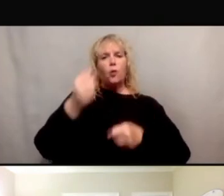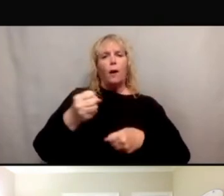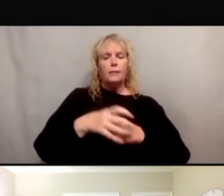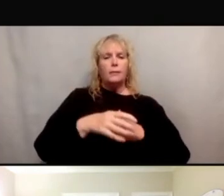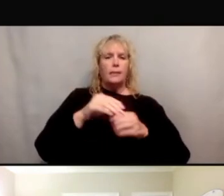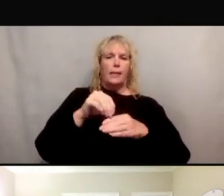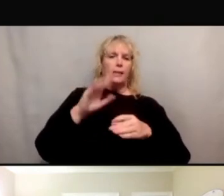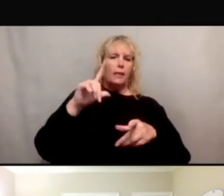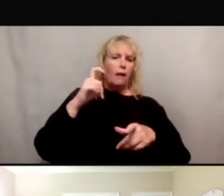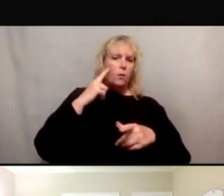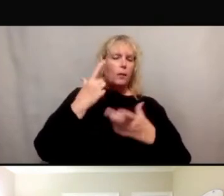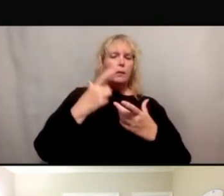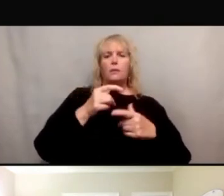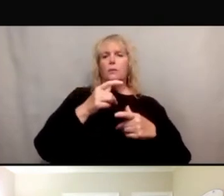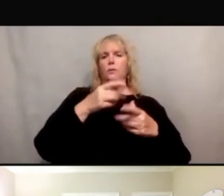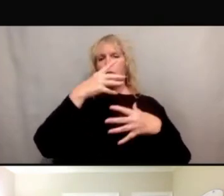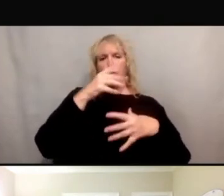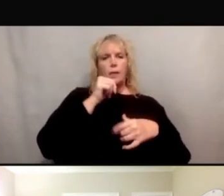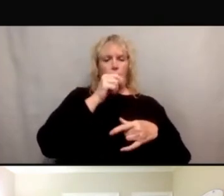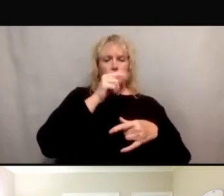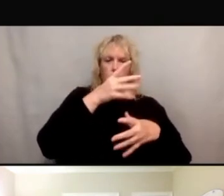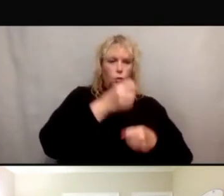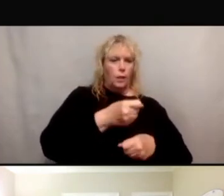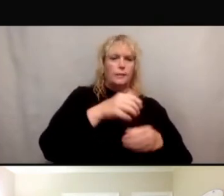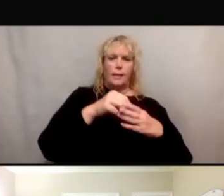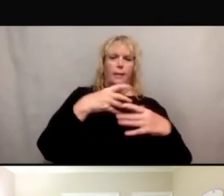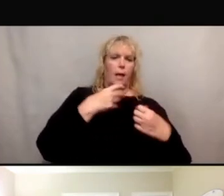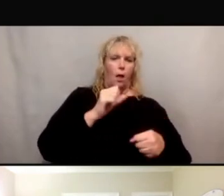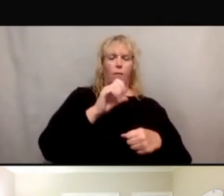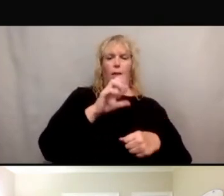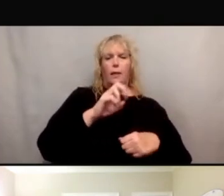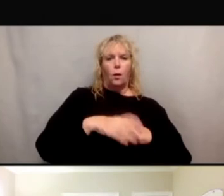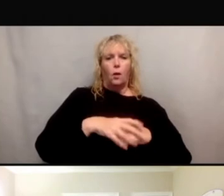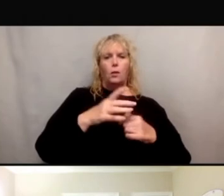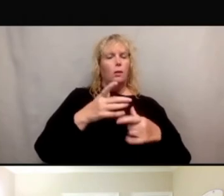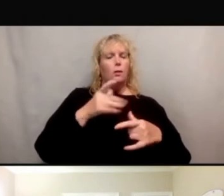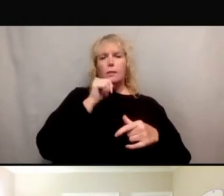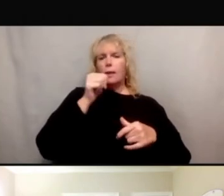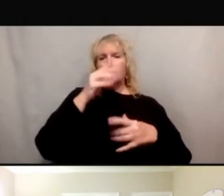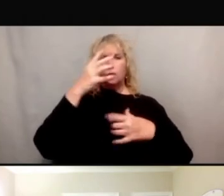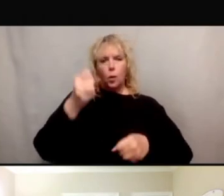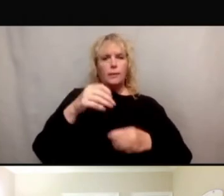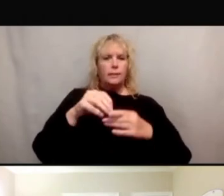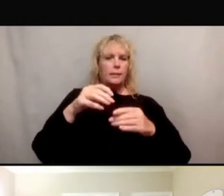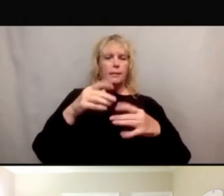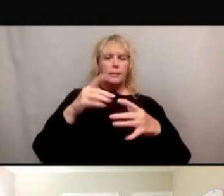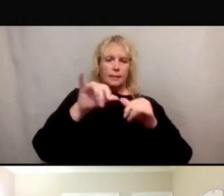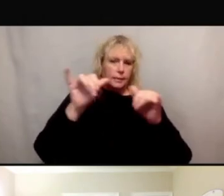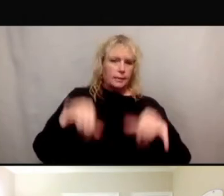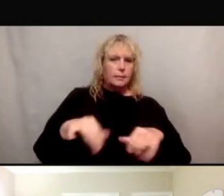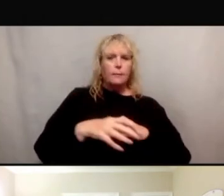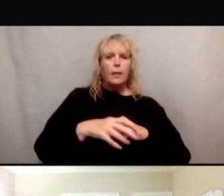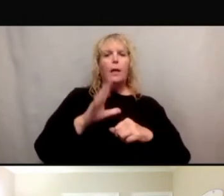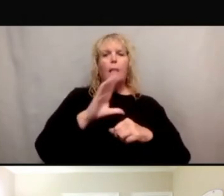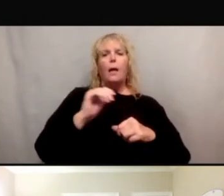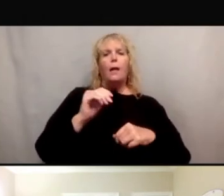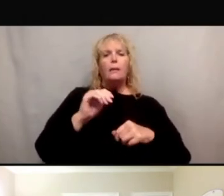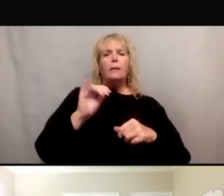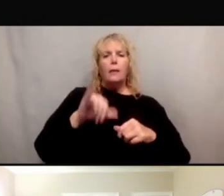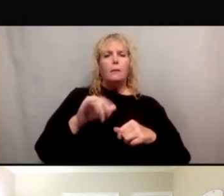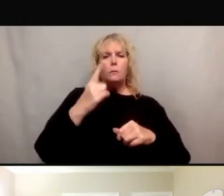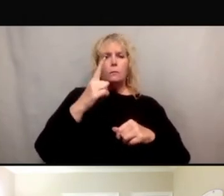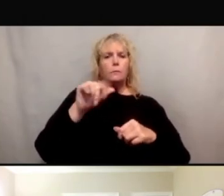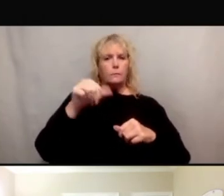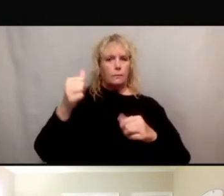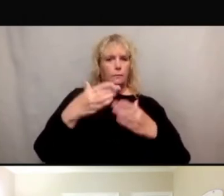government, distrust in health care, know, just distrust in the system. And then the last thing I want to mention is